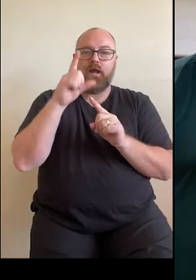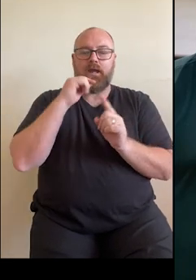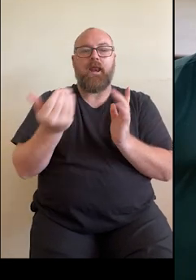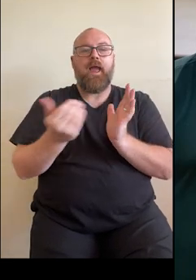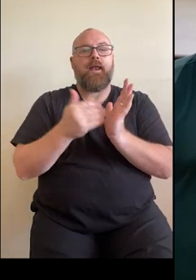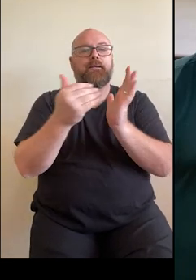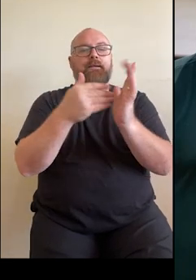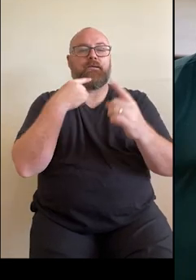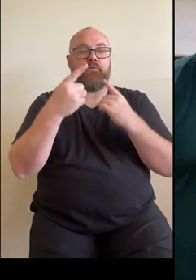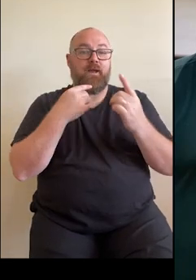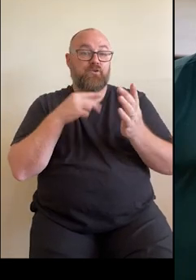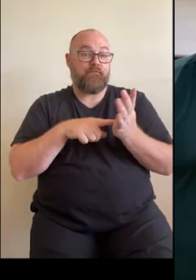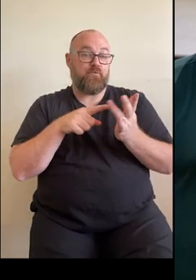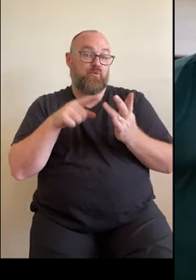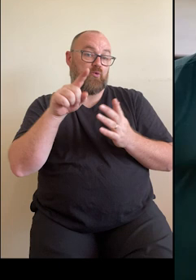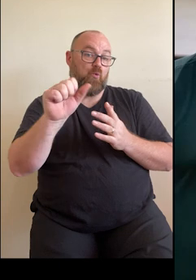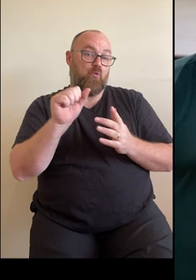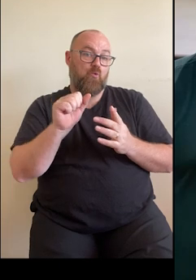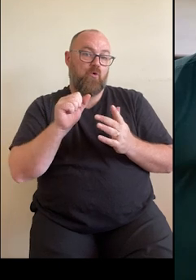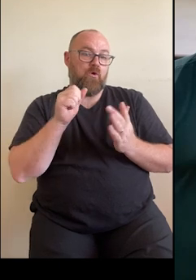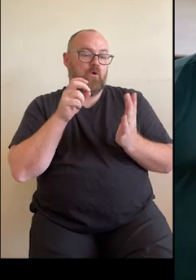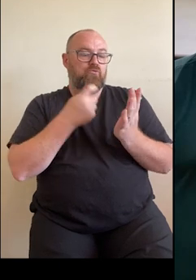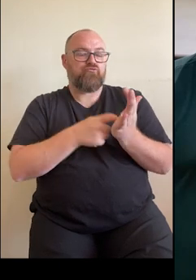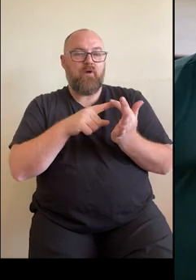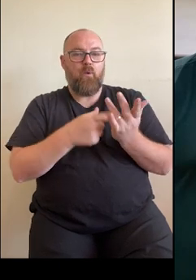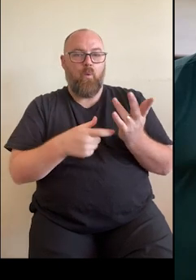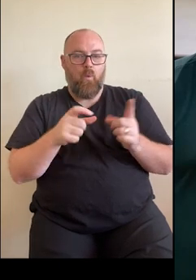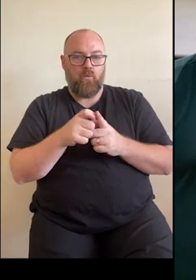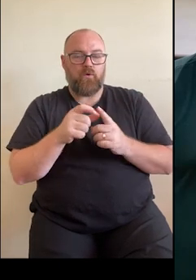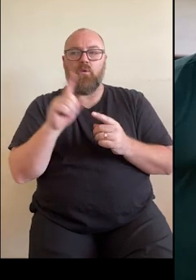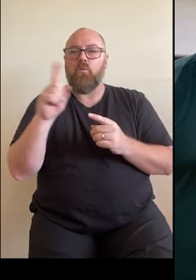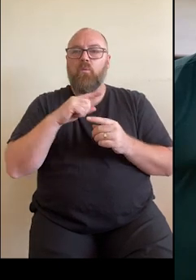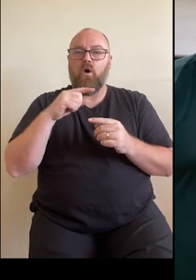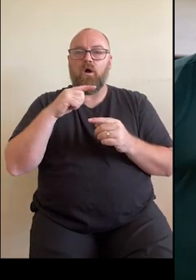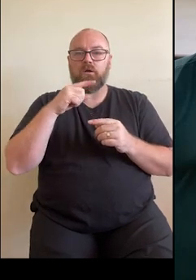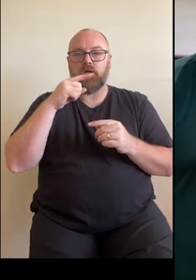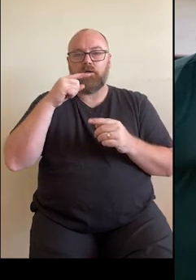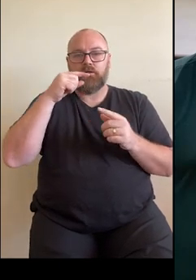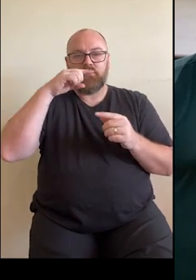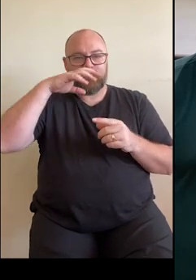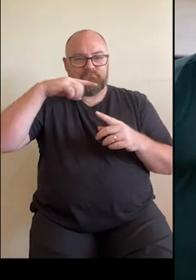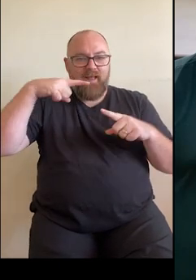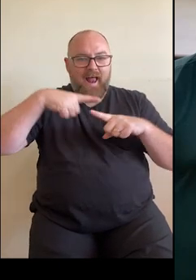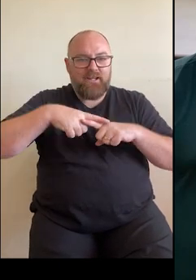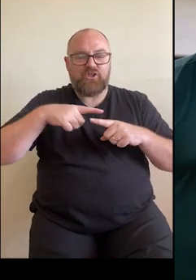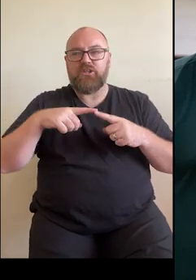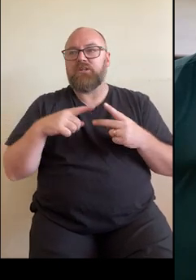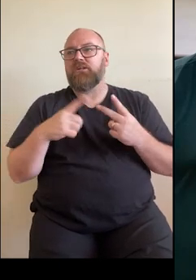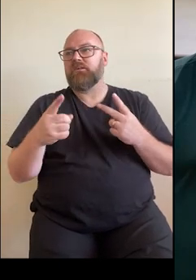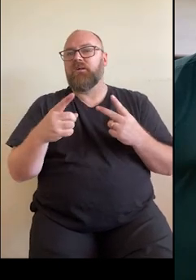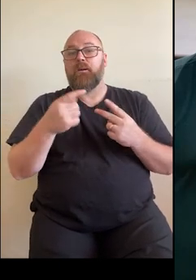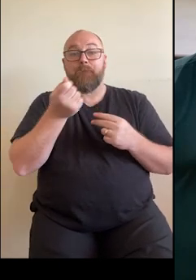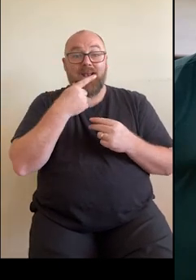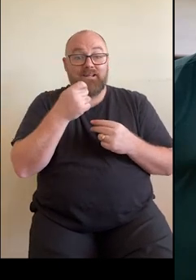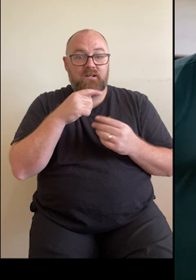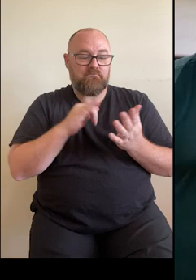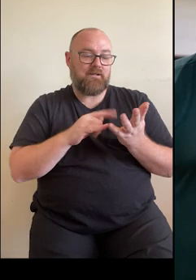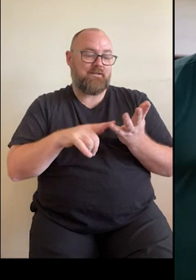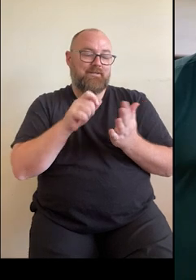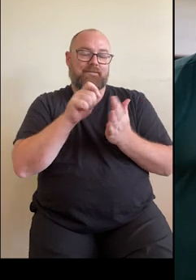to your record. Your allergies, your adverse reactions, medicines that you're taking such as supplements,